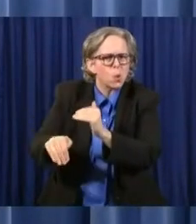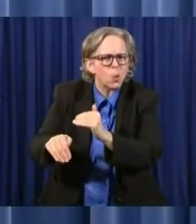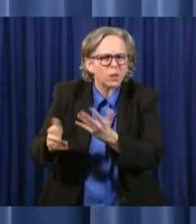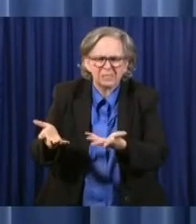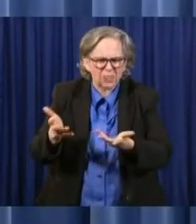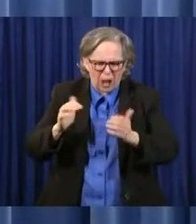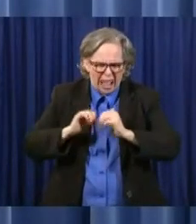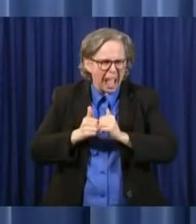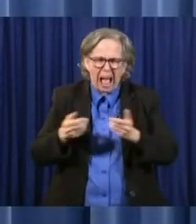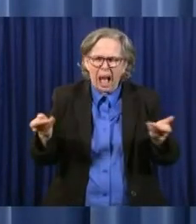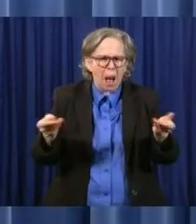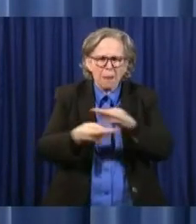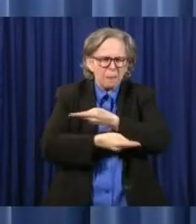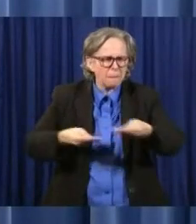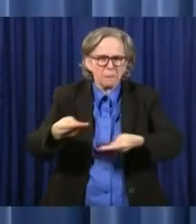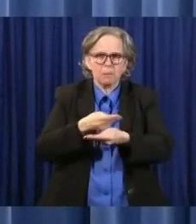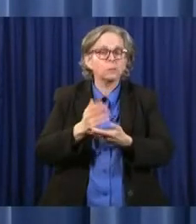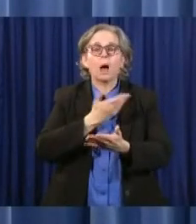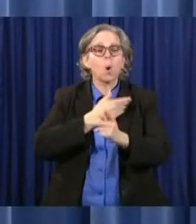some stability.